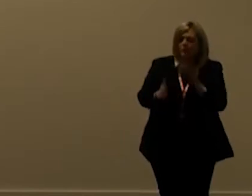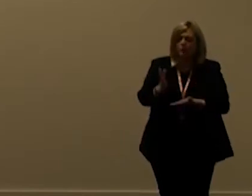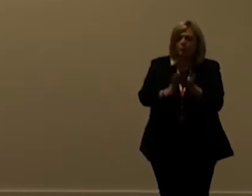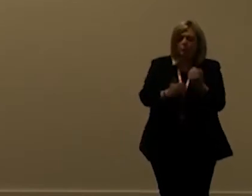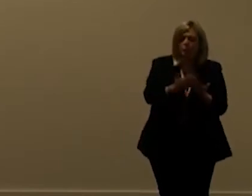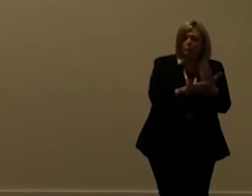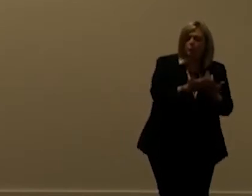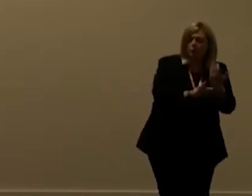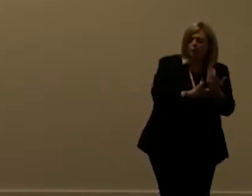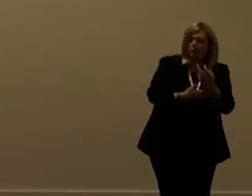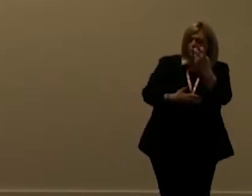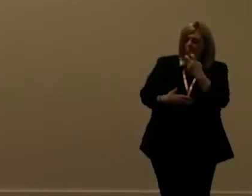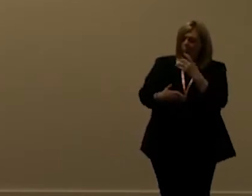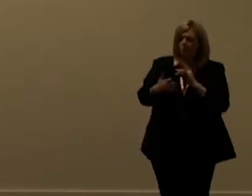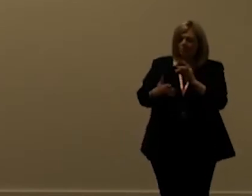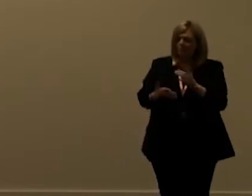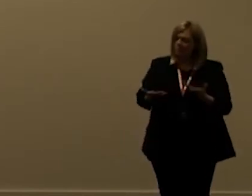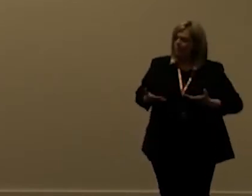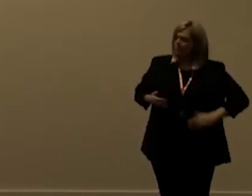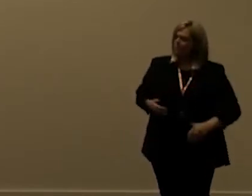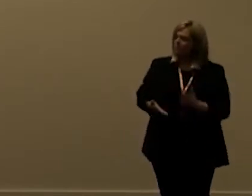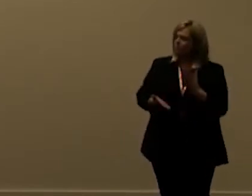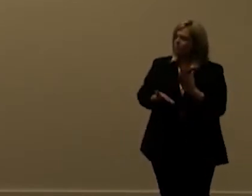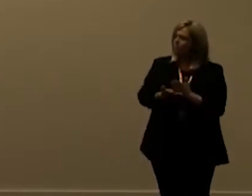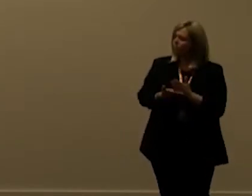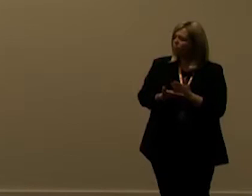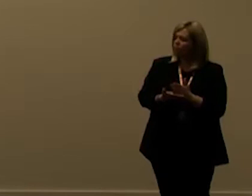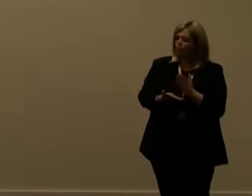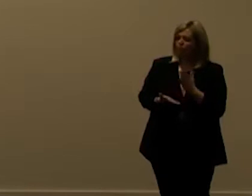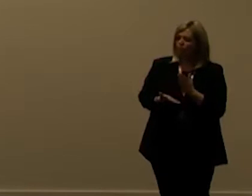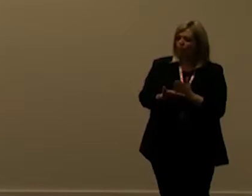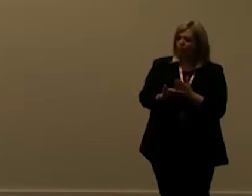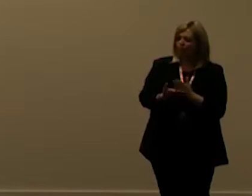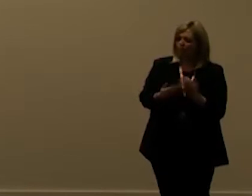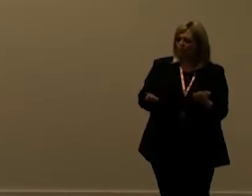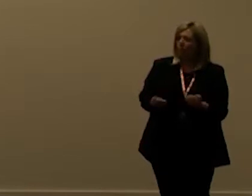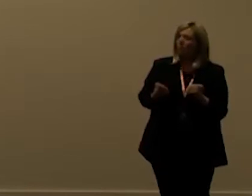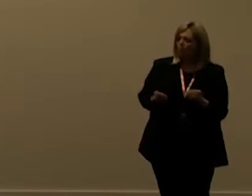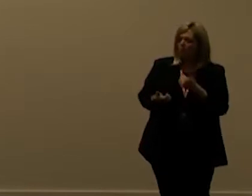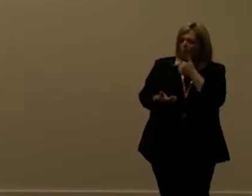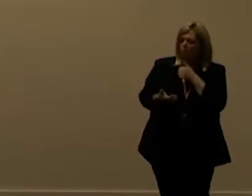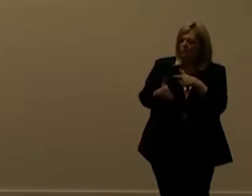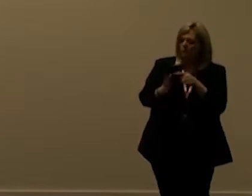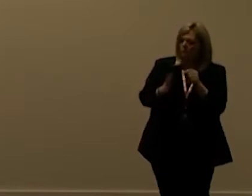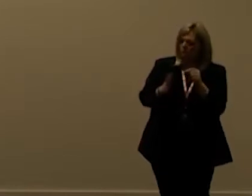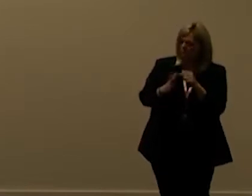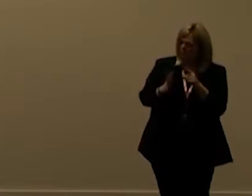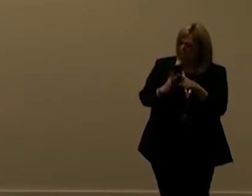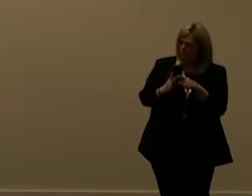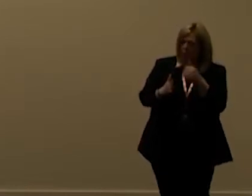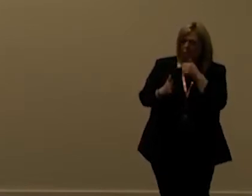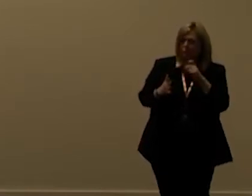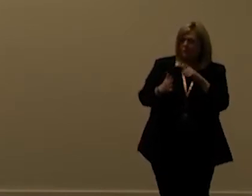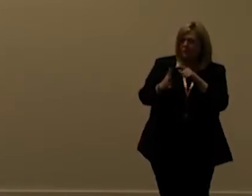-prem implementation and and it's it's it's very verbose in a way it uses apis and it doesn't use